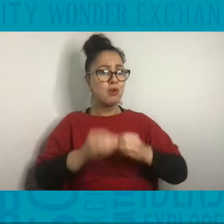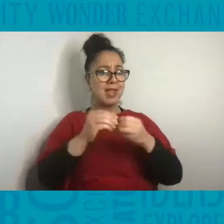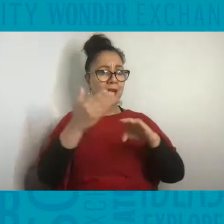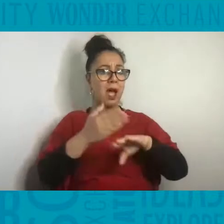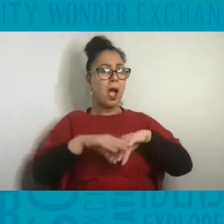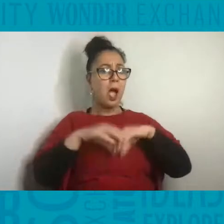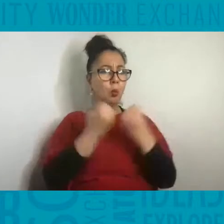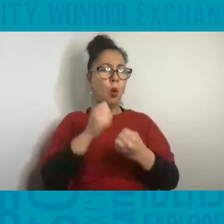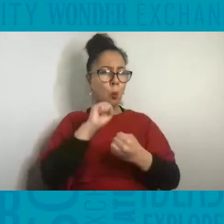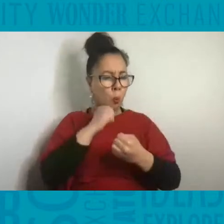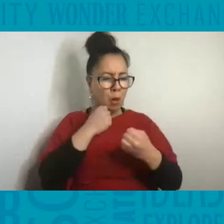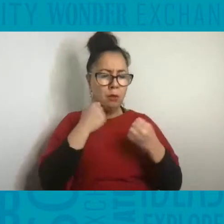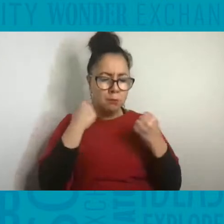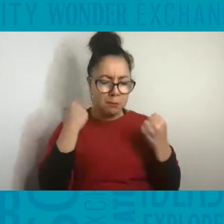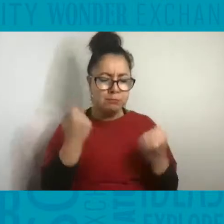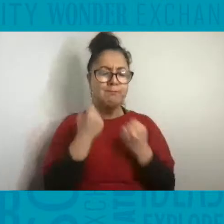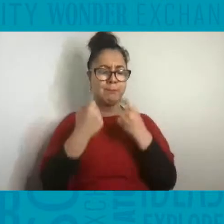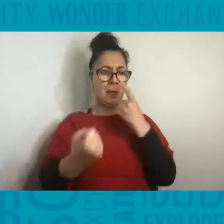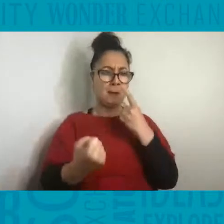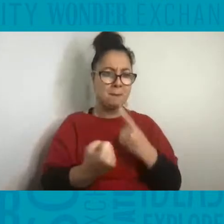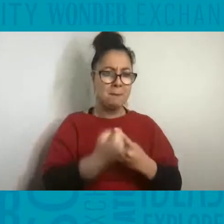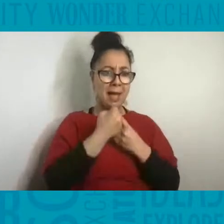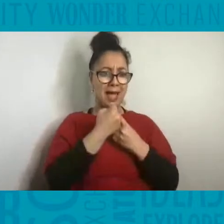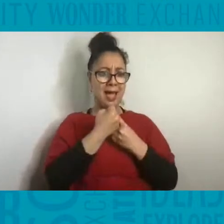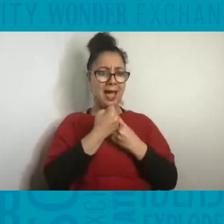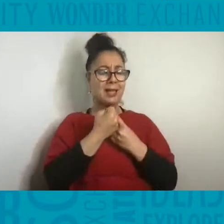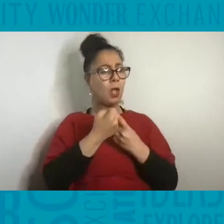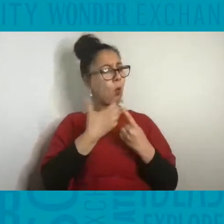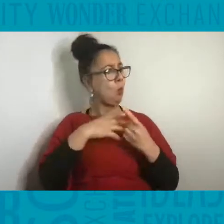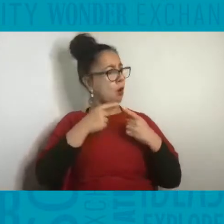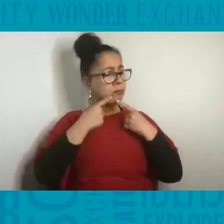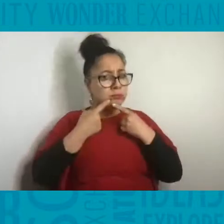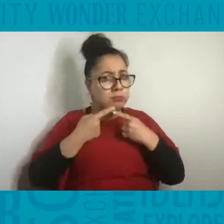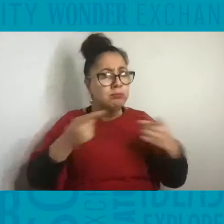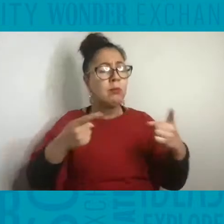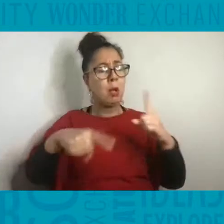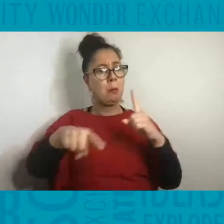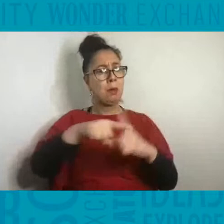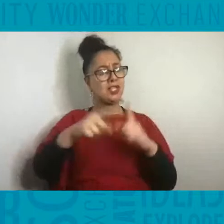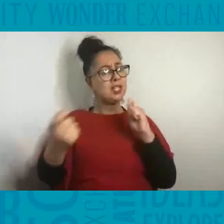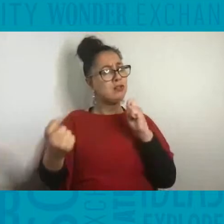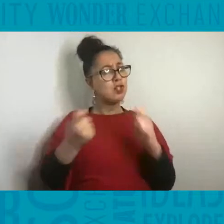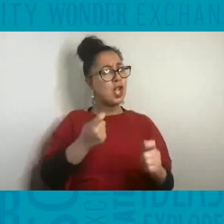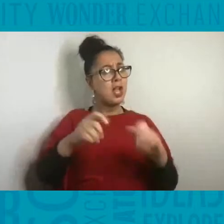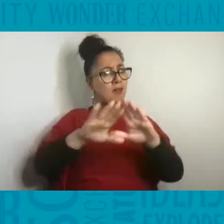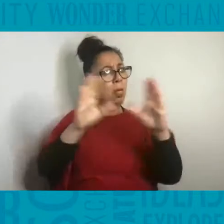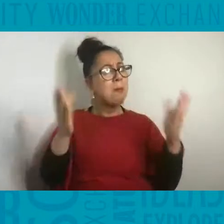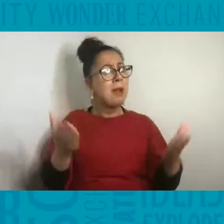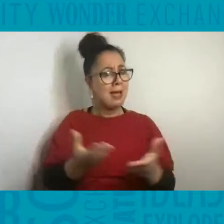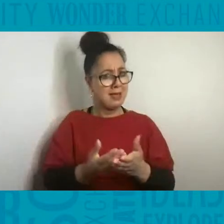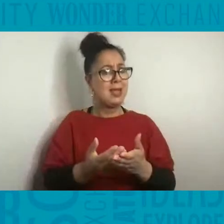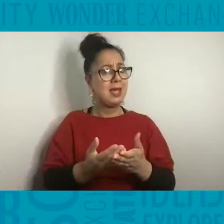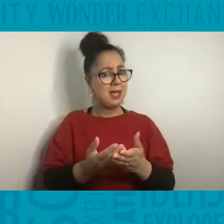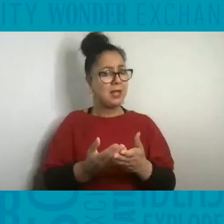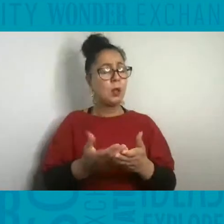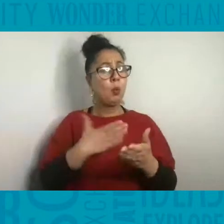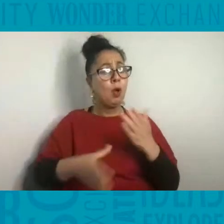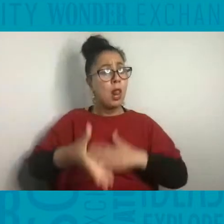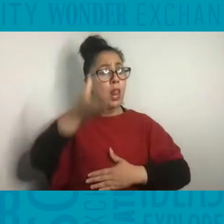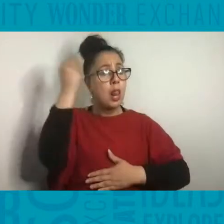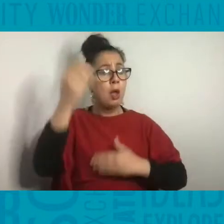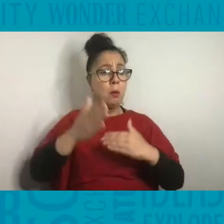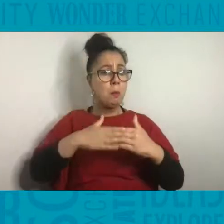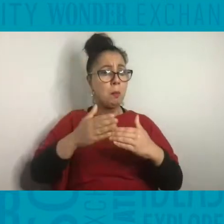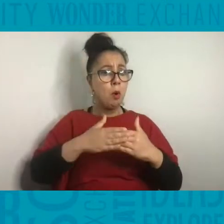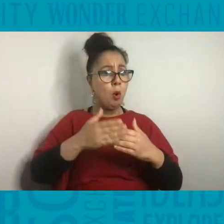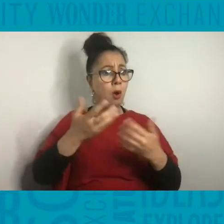impact and sends messages for a positive change for the planet. You're going to learn more about how to make your